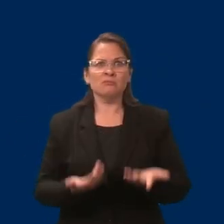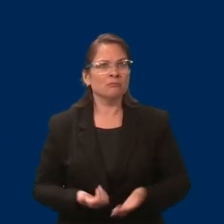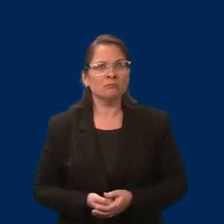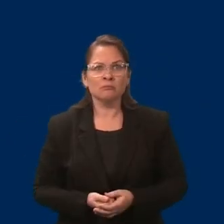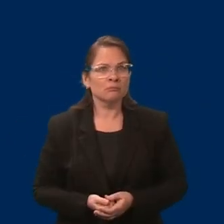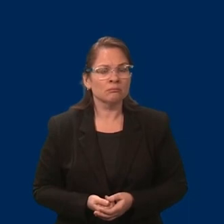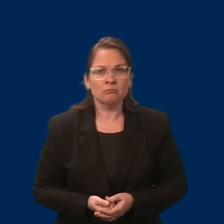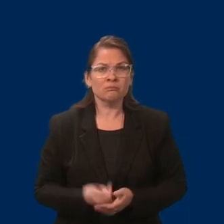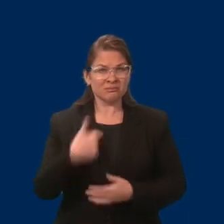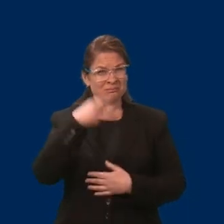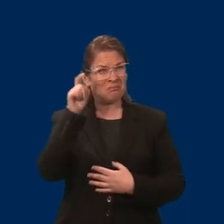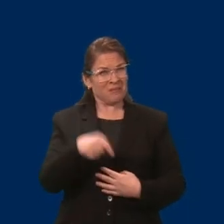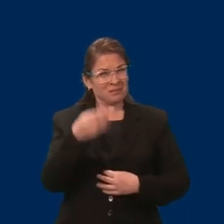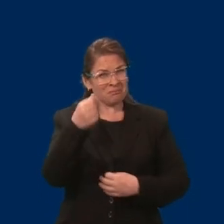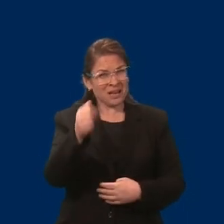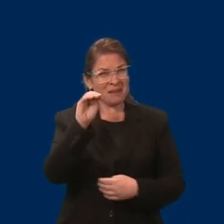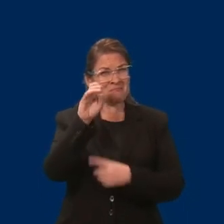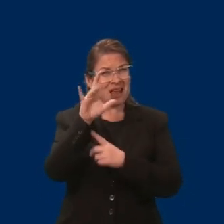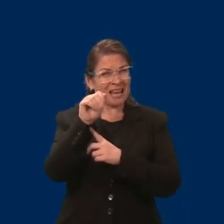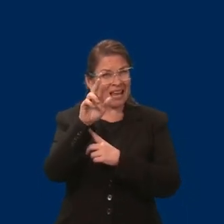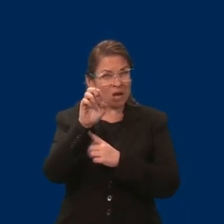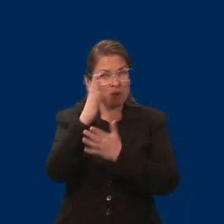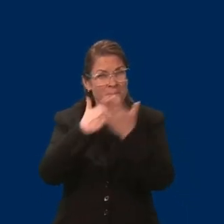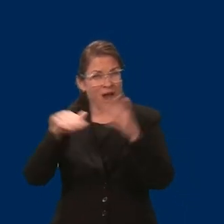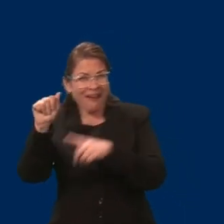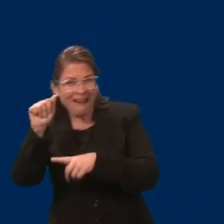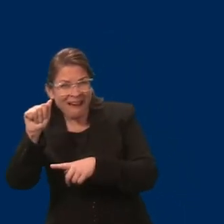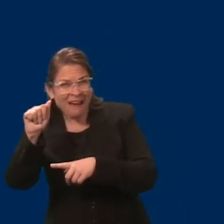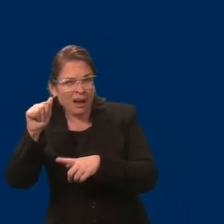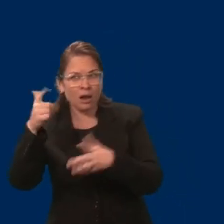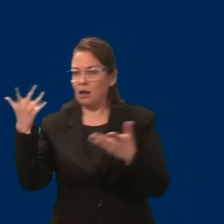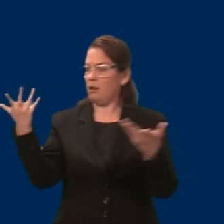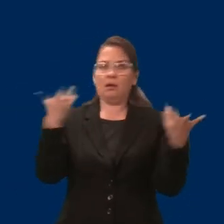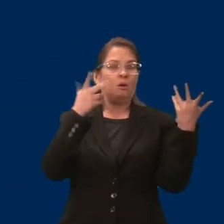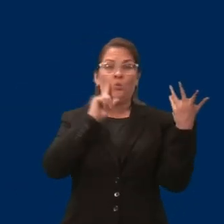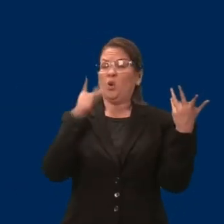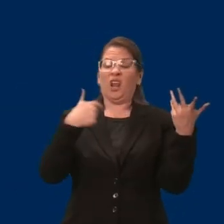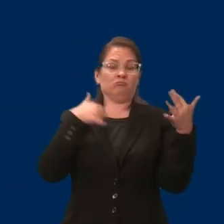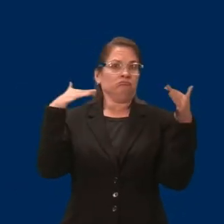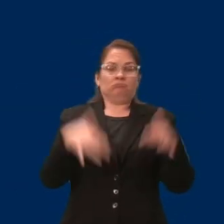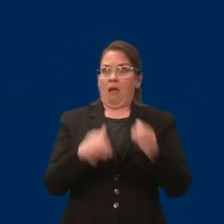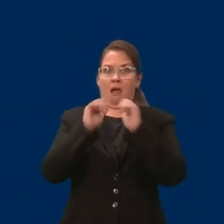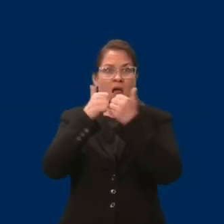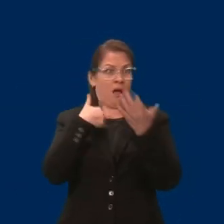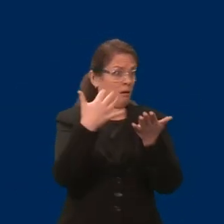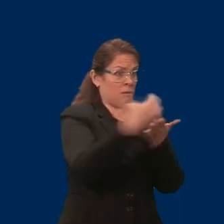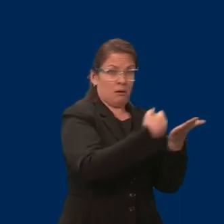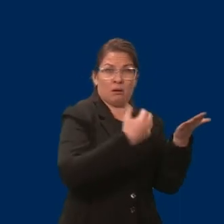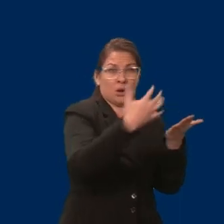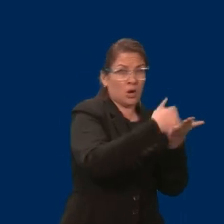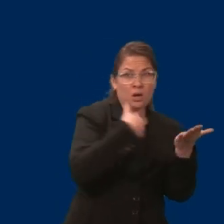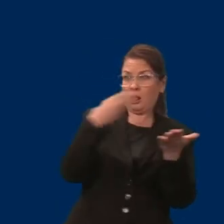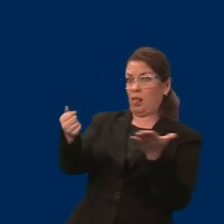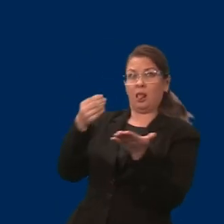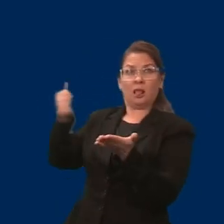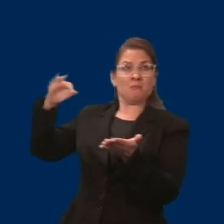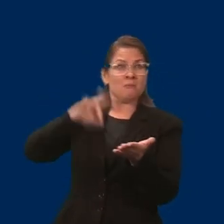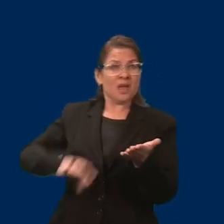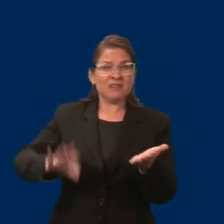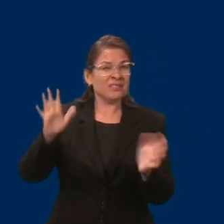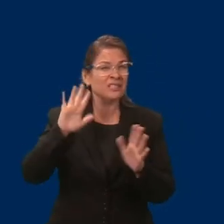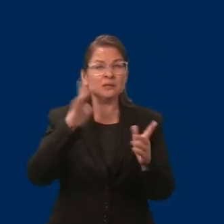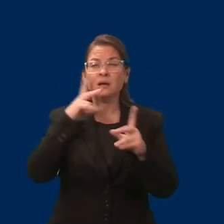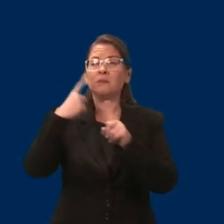Part A premium. There was no way that I could pay over $700 a month for my health insurance